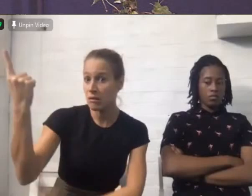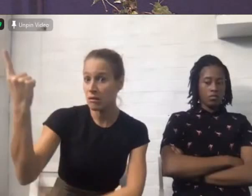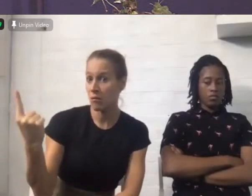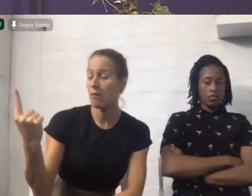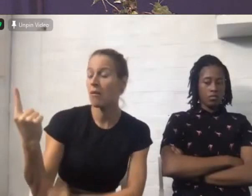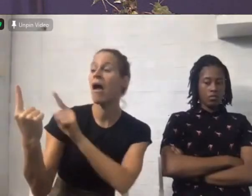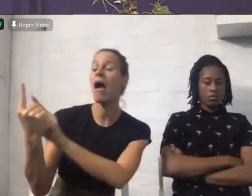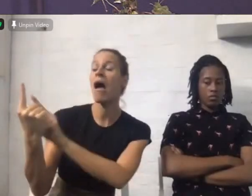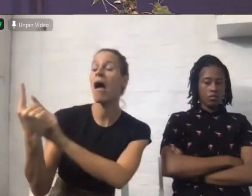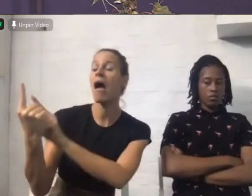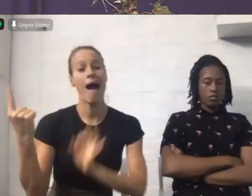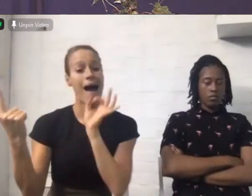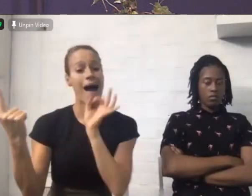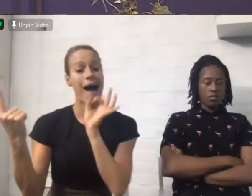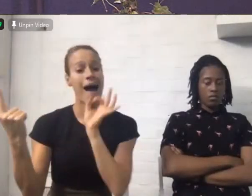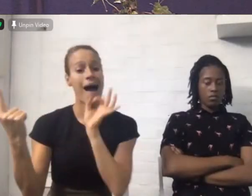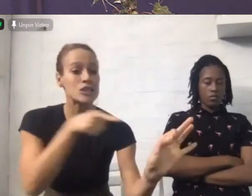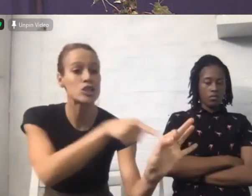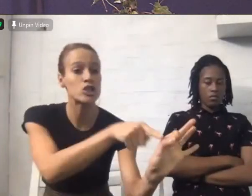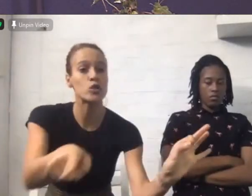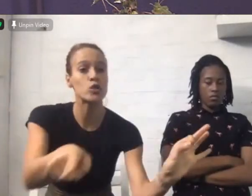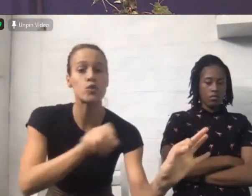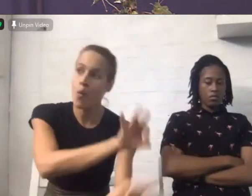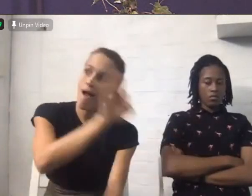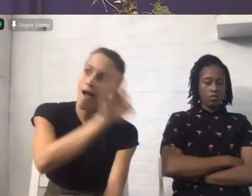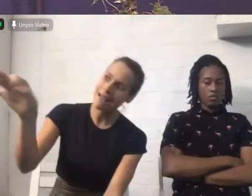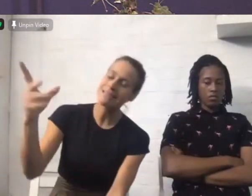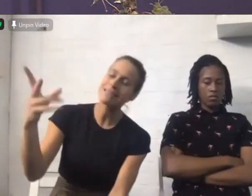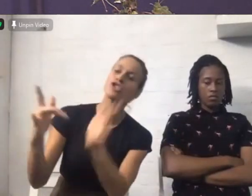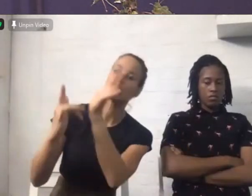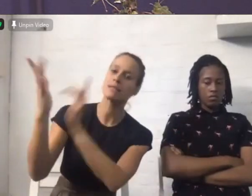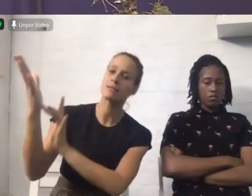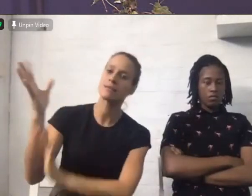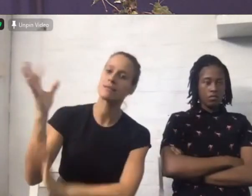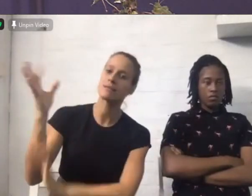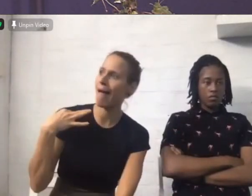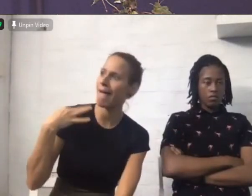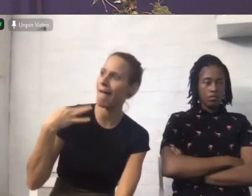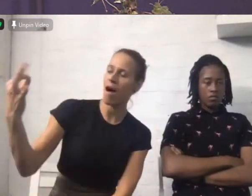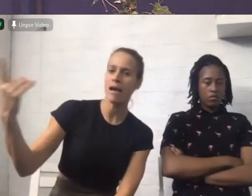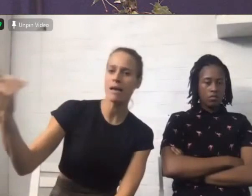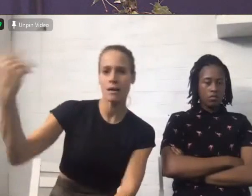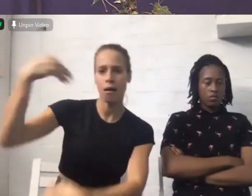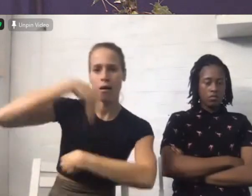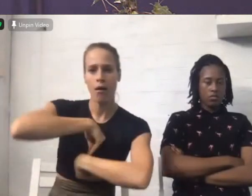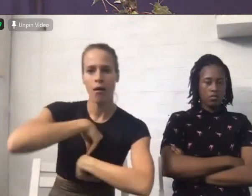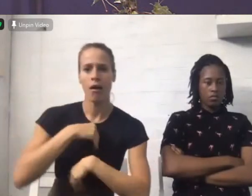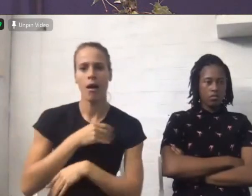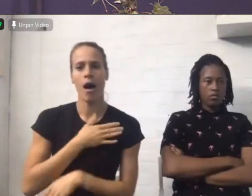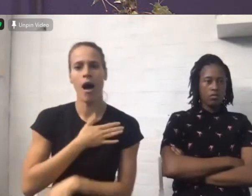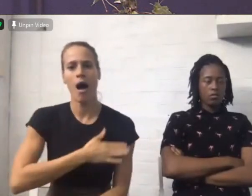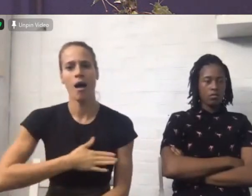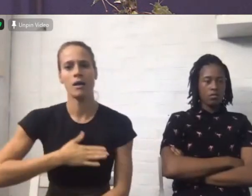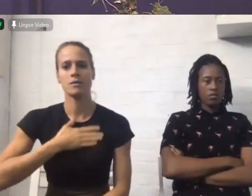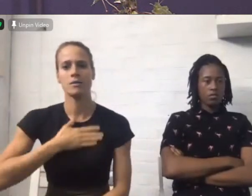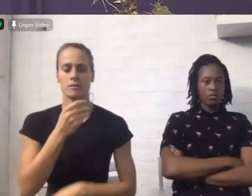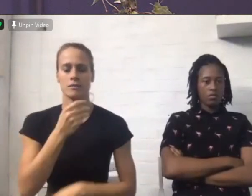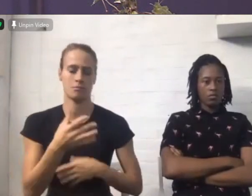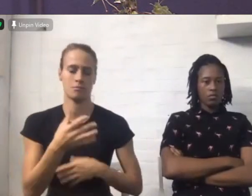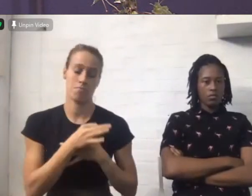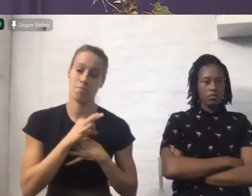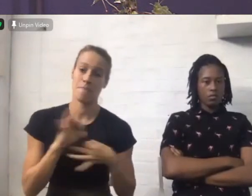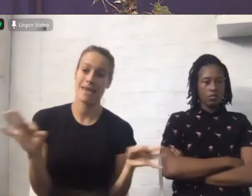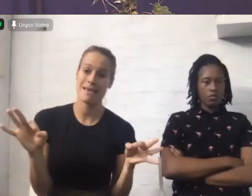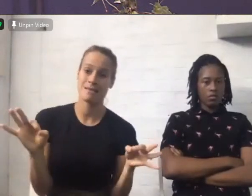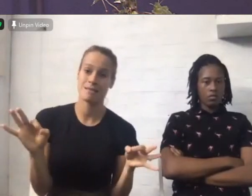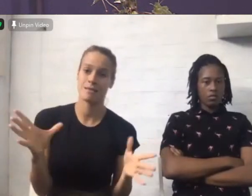your heart the prince of shalom the one who comes and he comes and he invades your heart with peace and shalom and